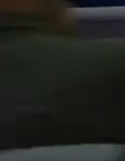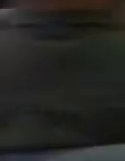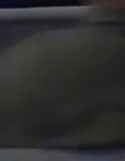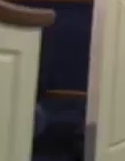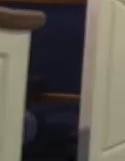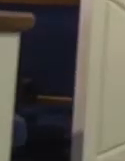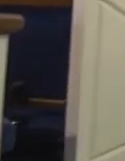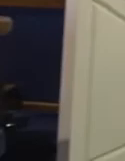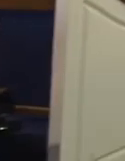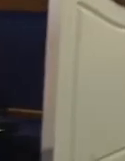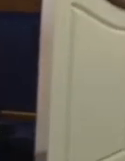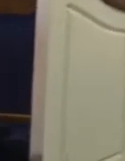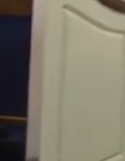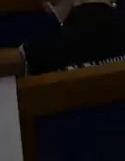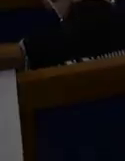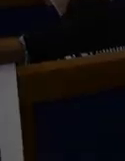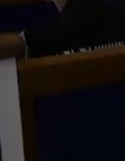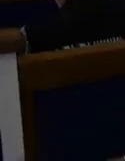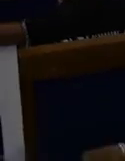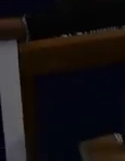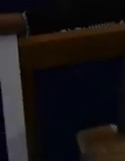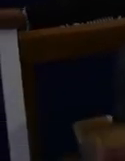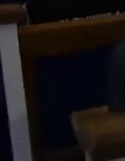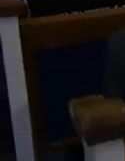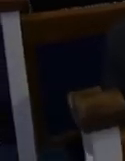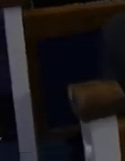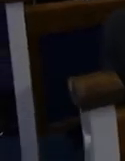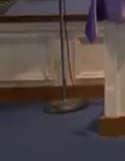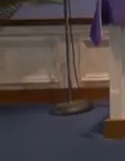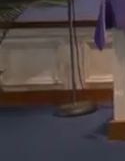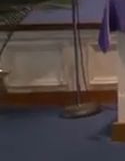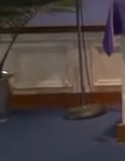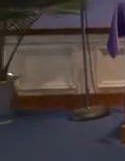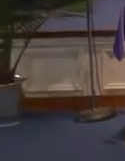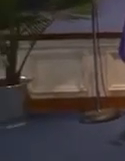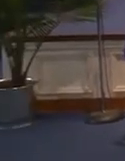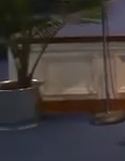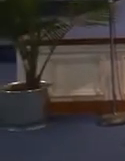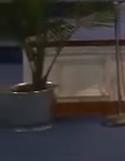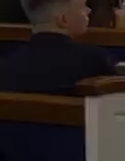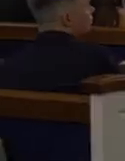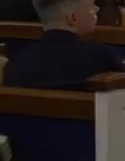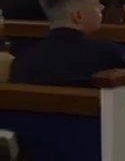There should be a passion in our heart to tell everybody how they can come to know Jesus Christ.